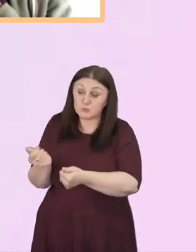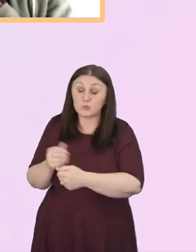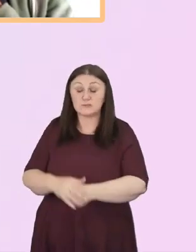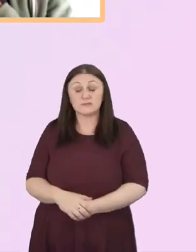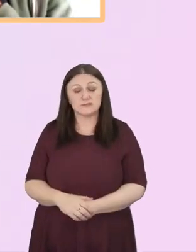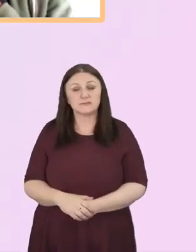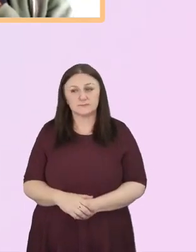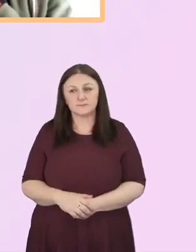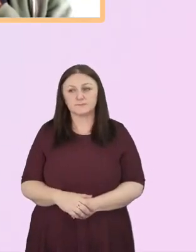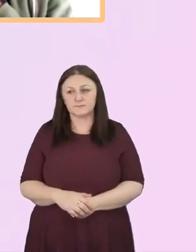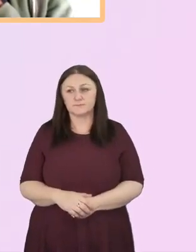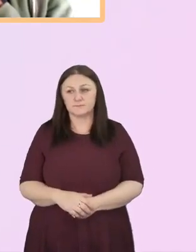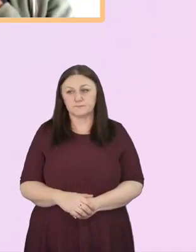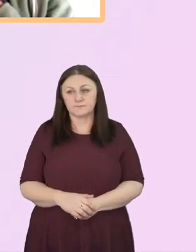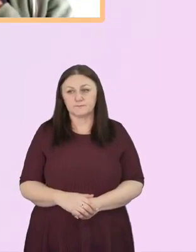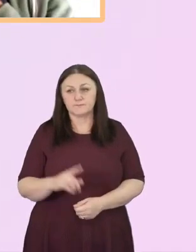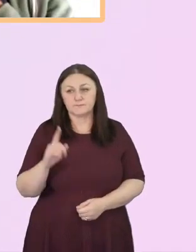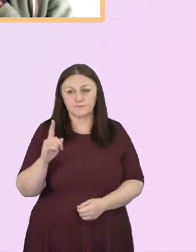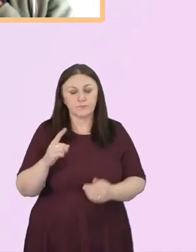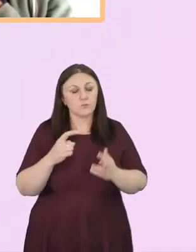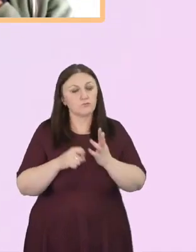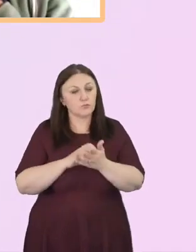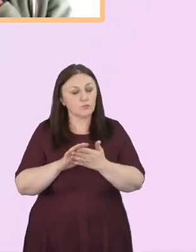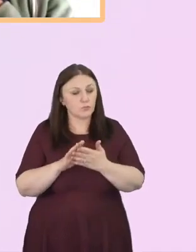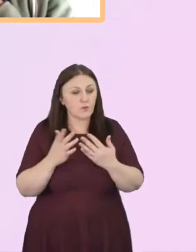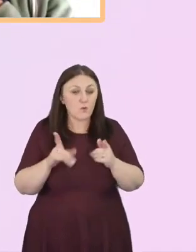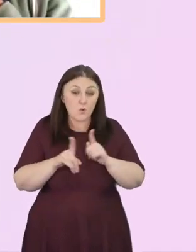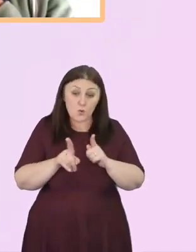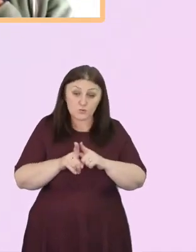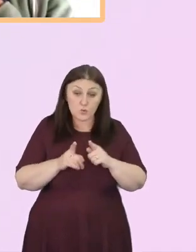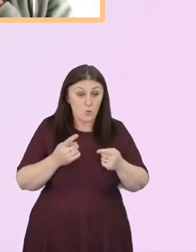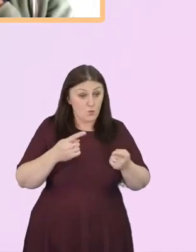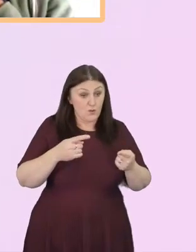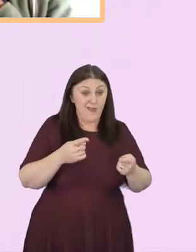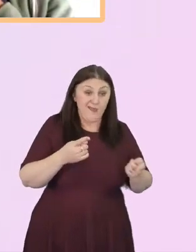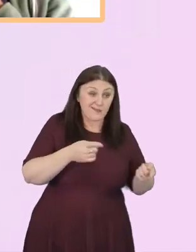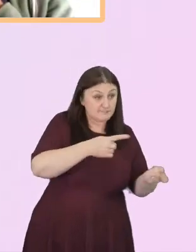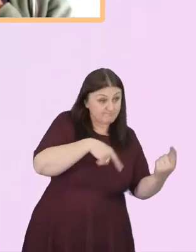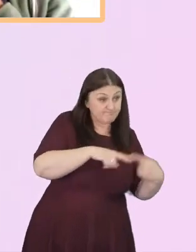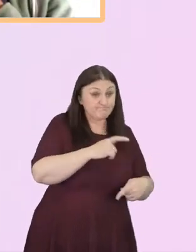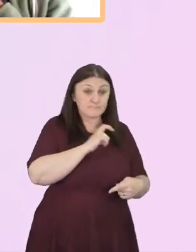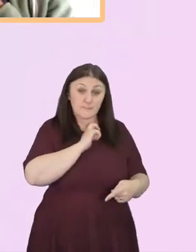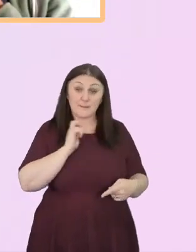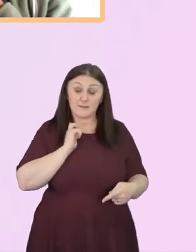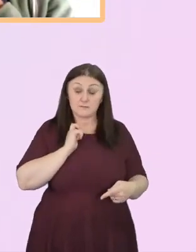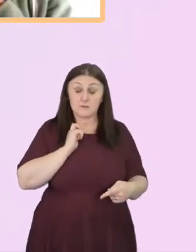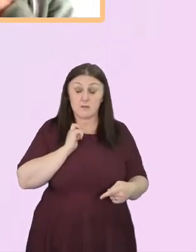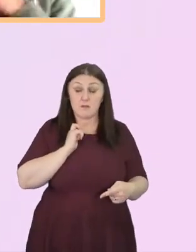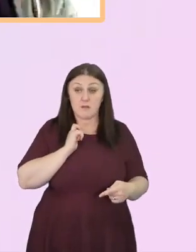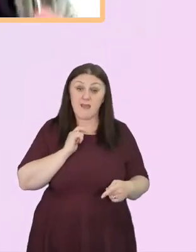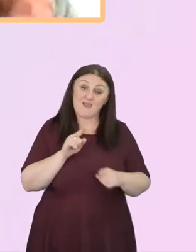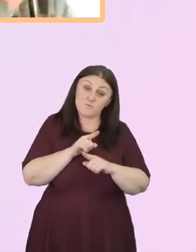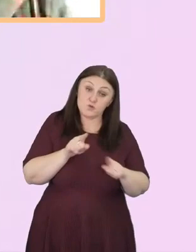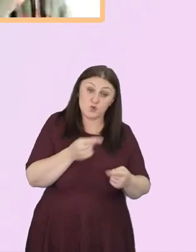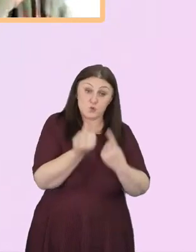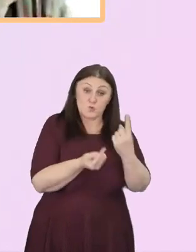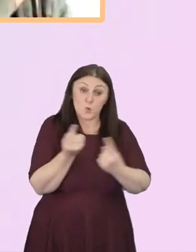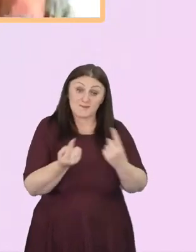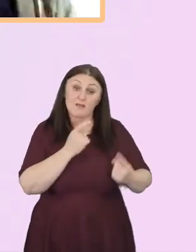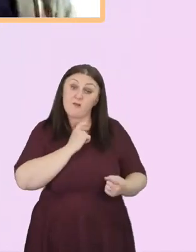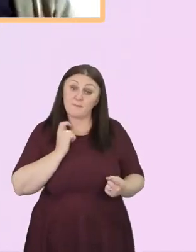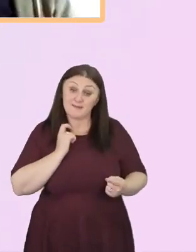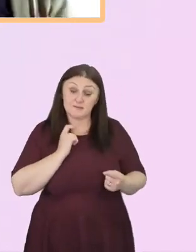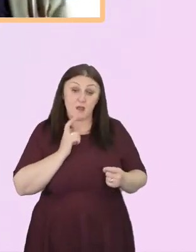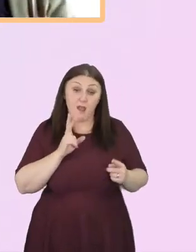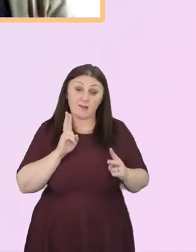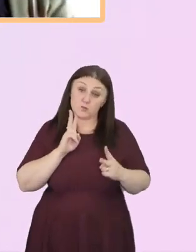I think there's also a responsibility as ministers, if you are a minister listening to this service, is to